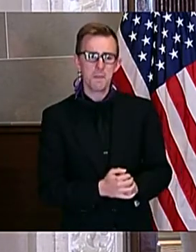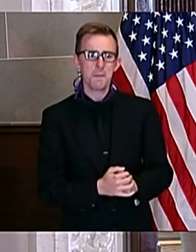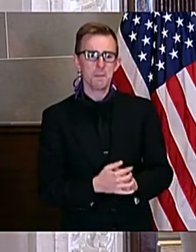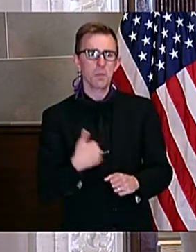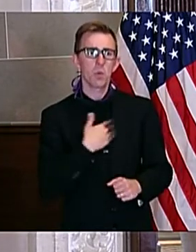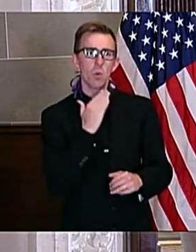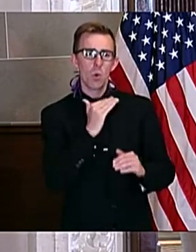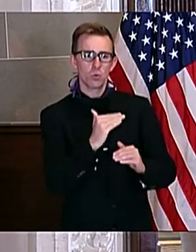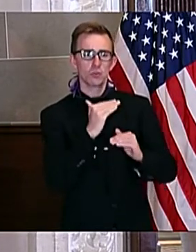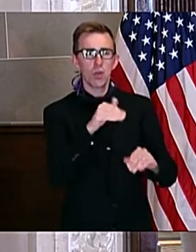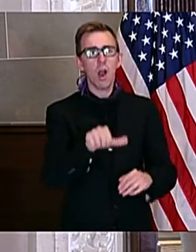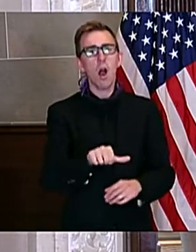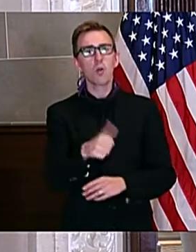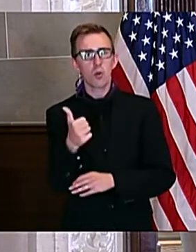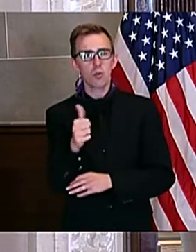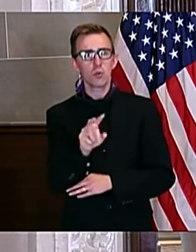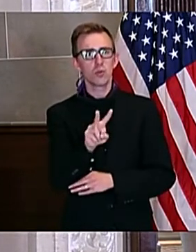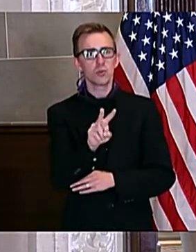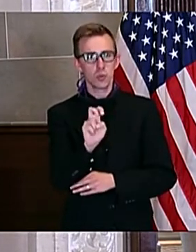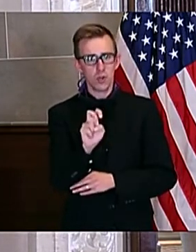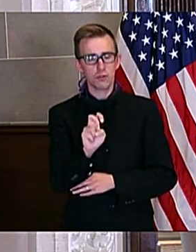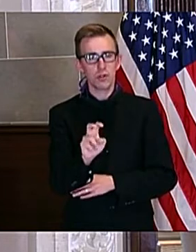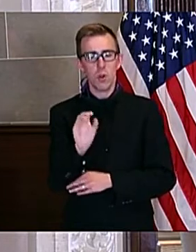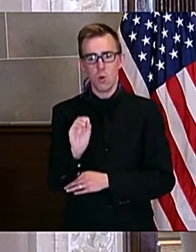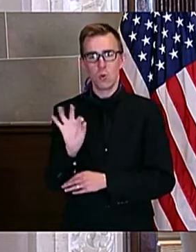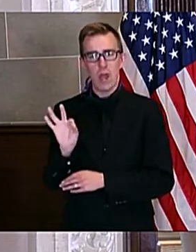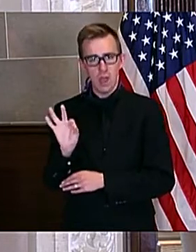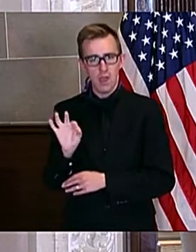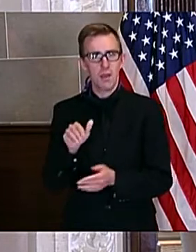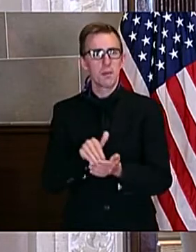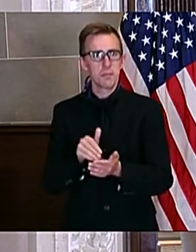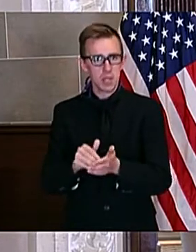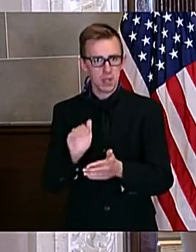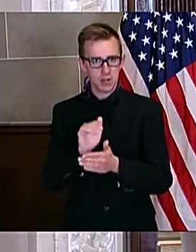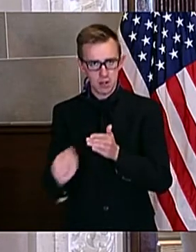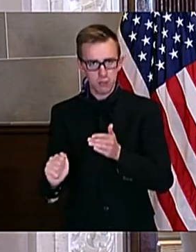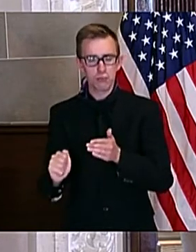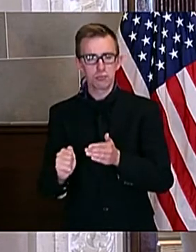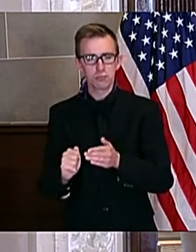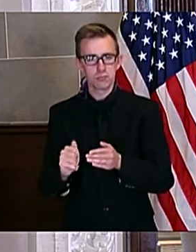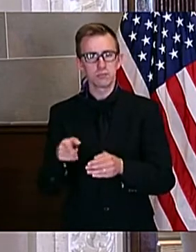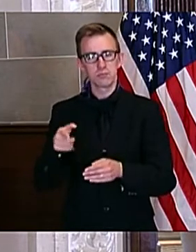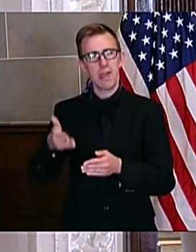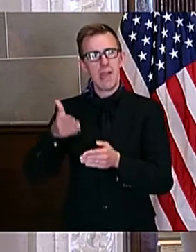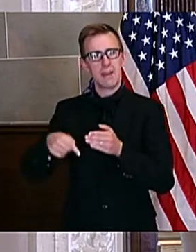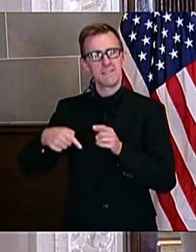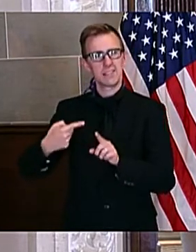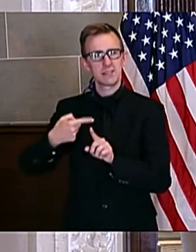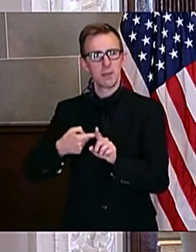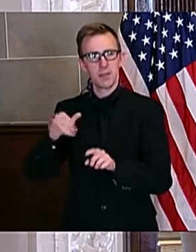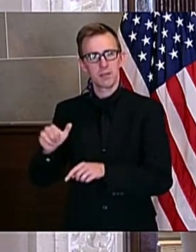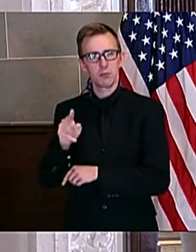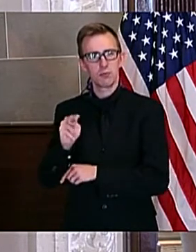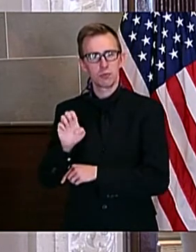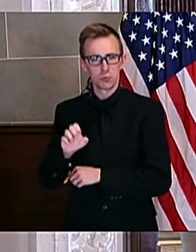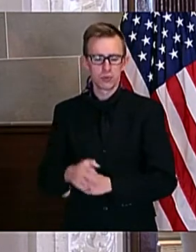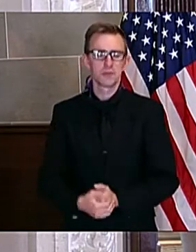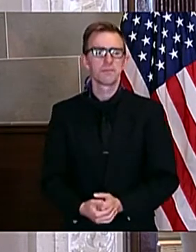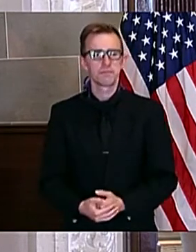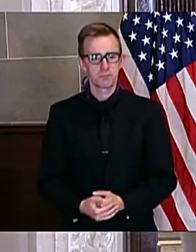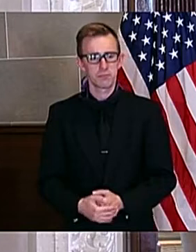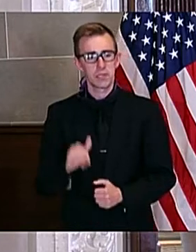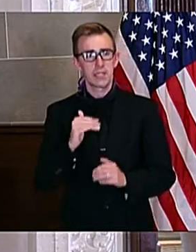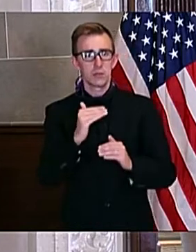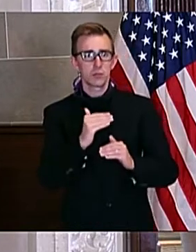restricting another $209 million by the end of June. These